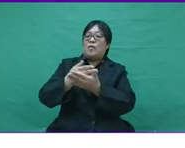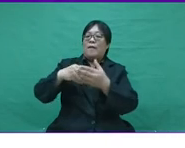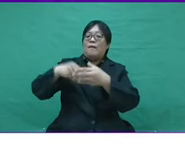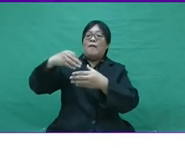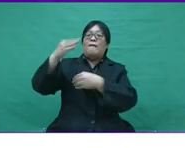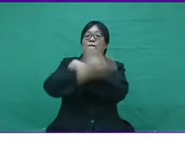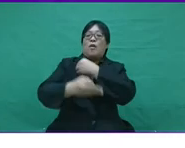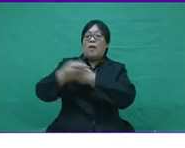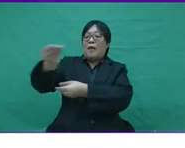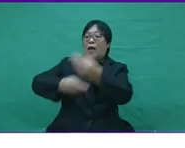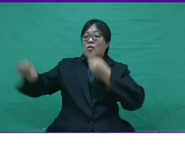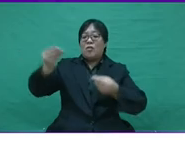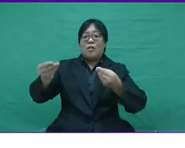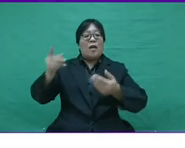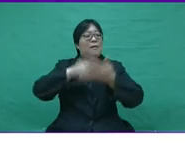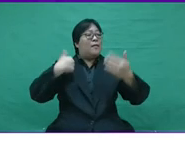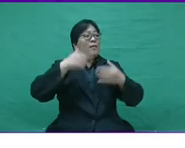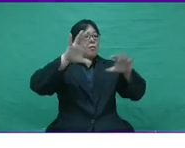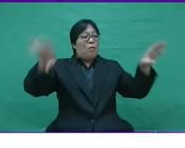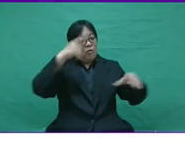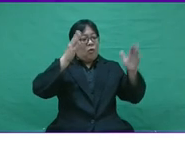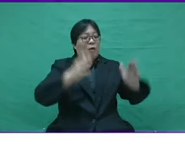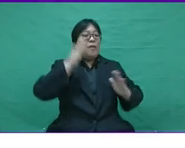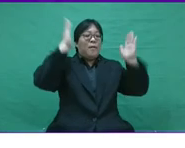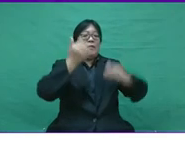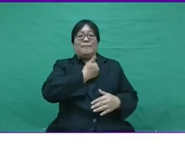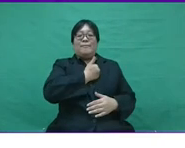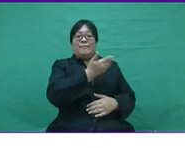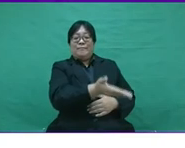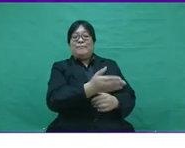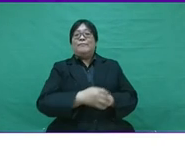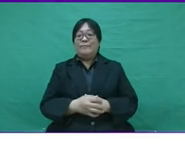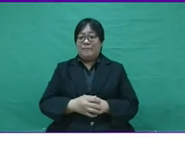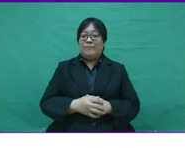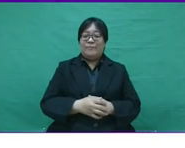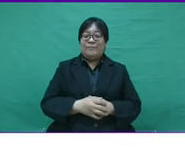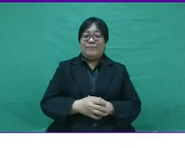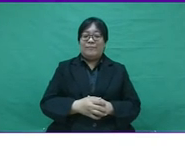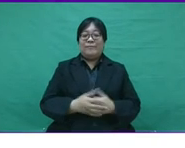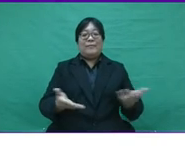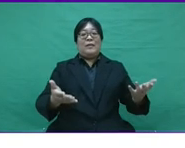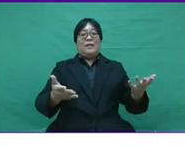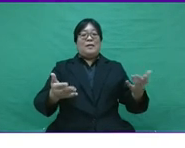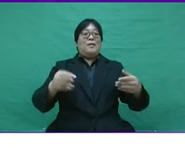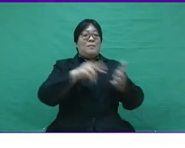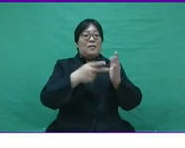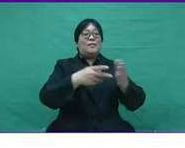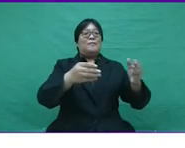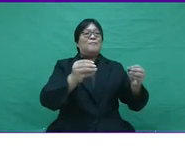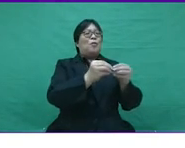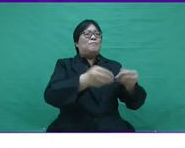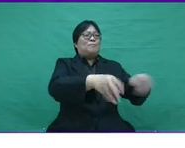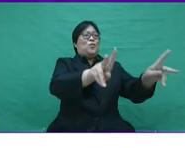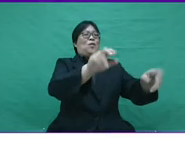to earn valuable foreign exchange? And what do we do for our own people to